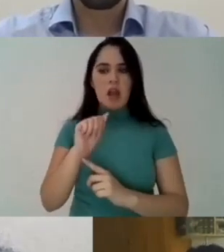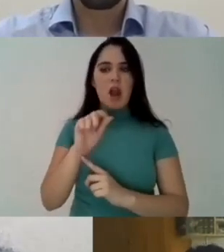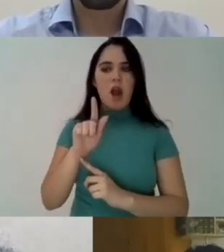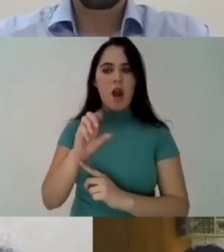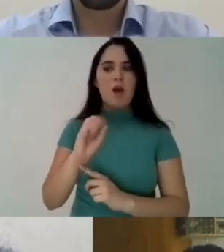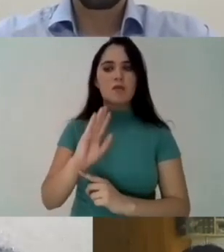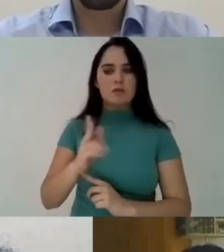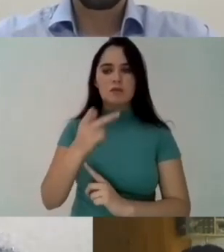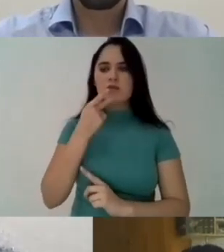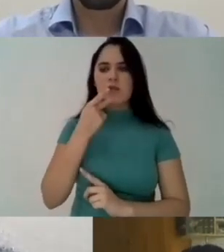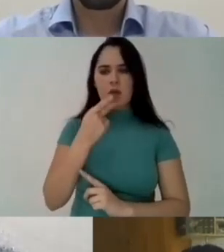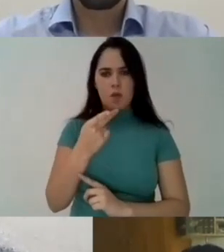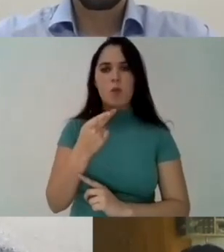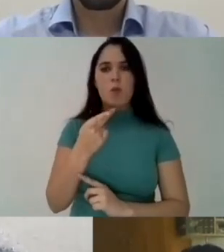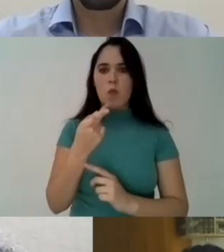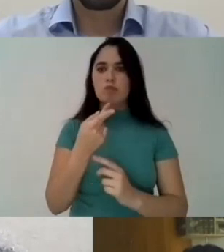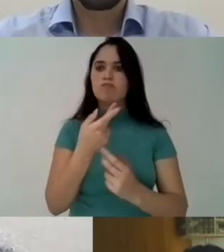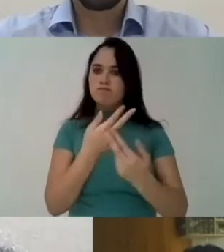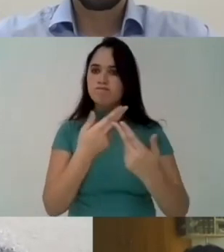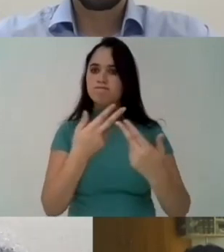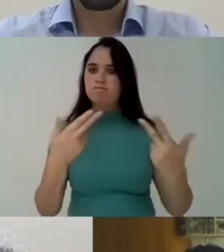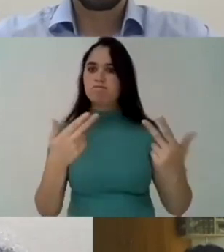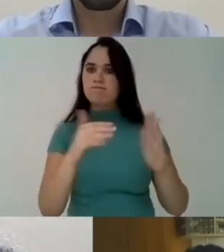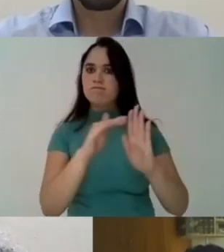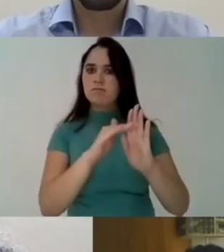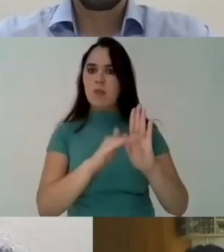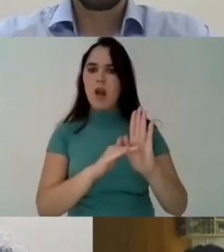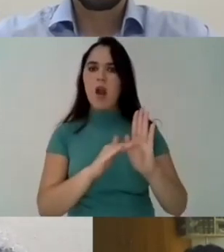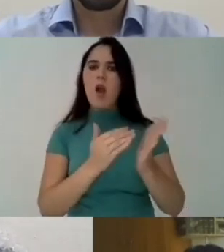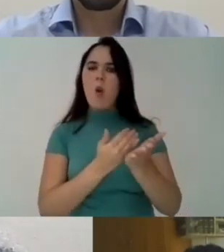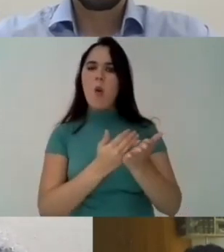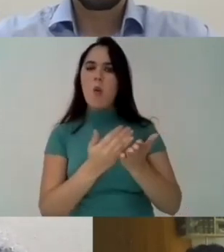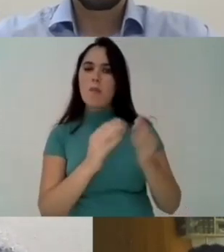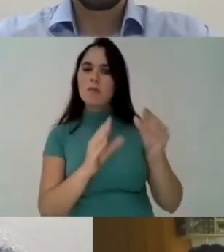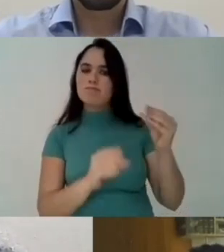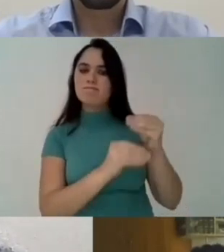talking about what has not changed